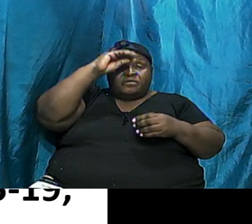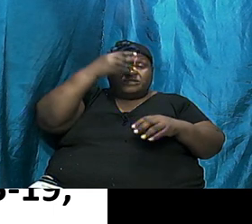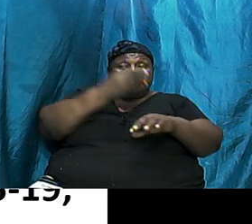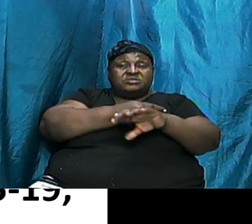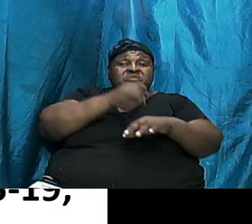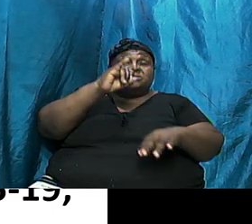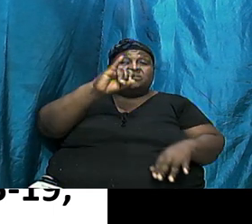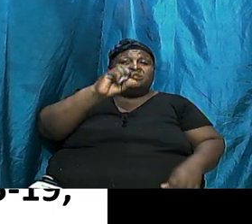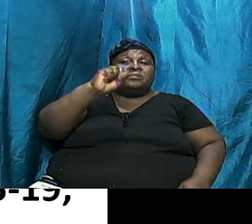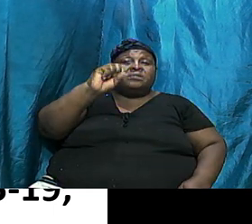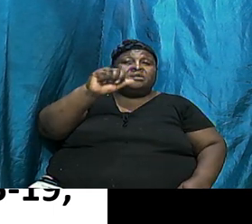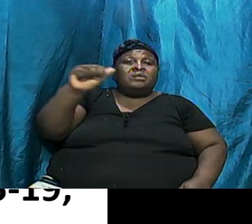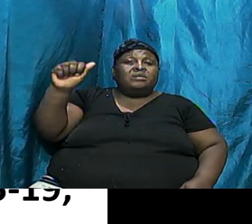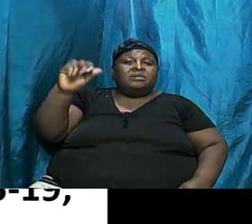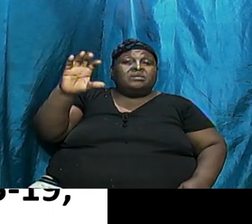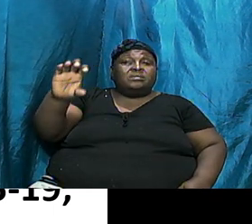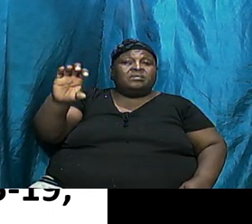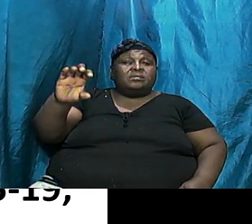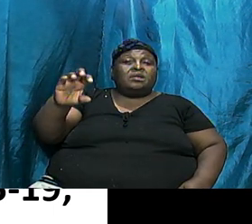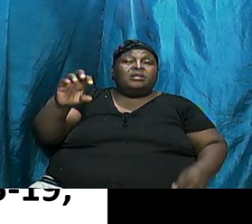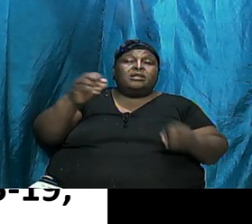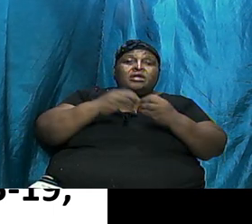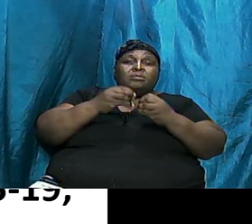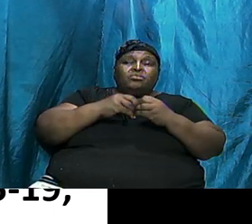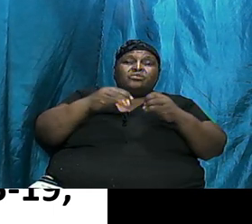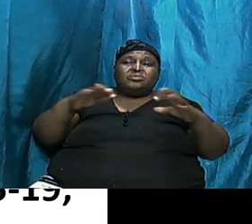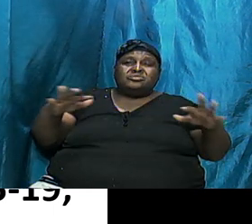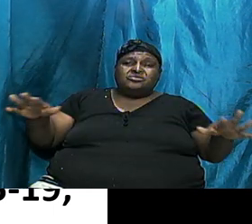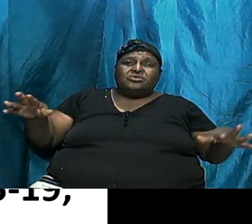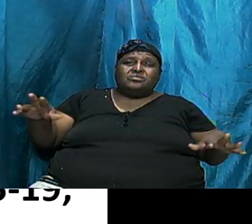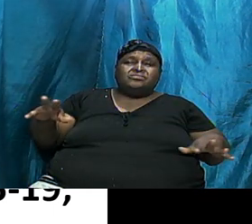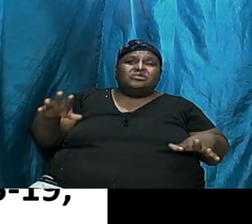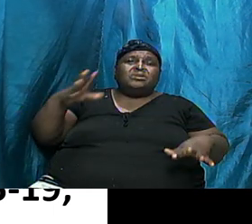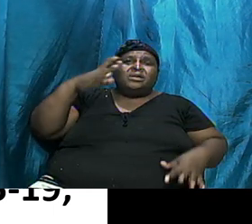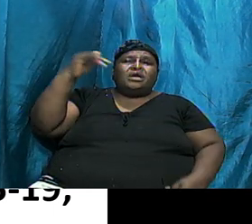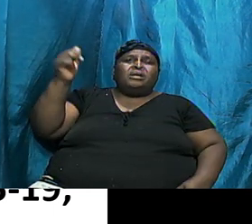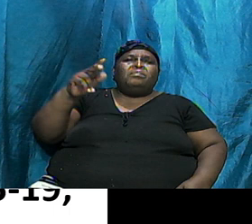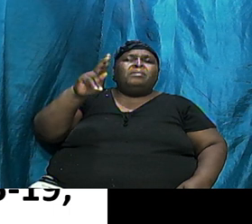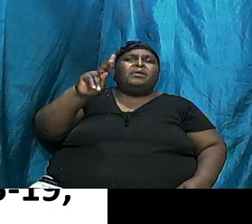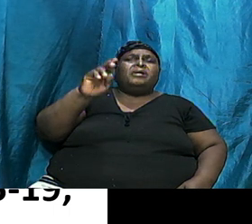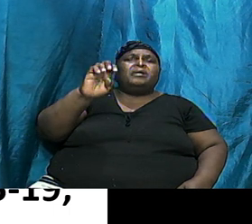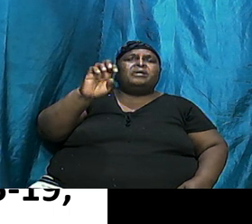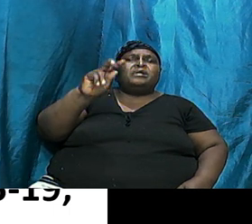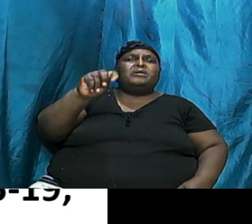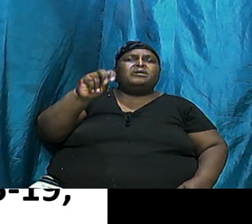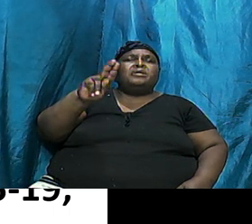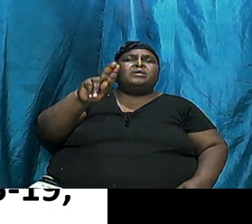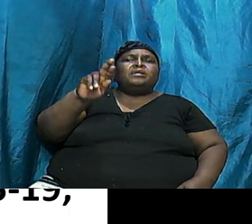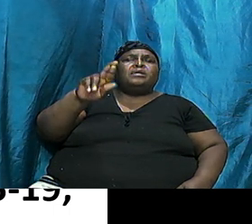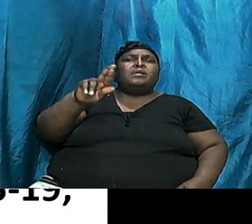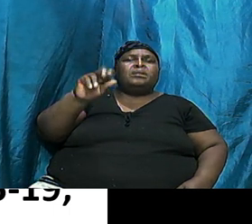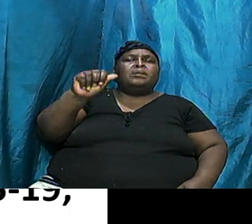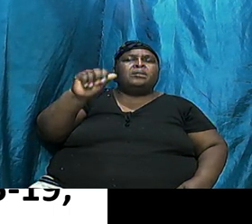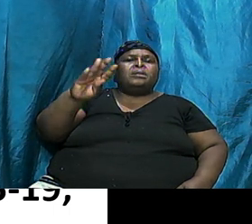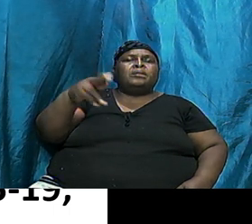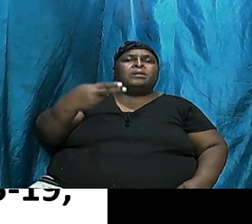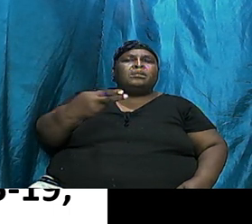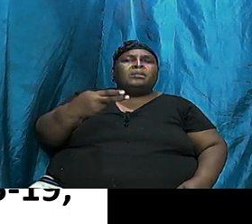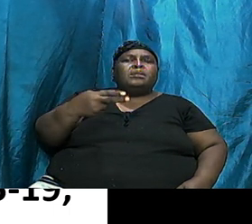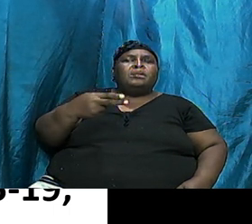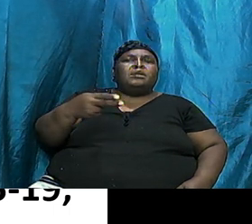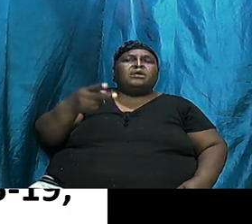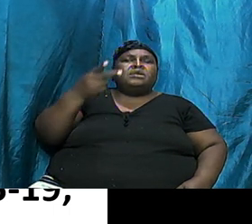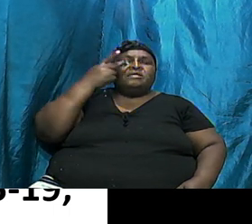See Having More Children By Keturah And Finally We See The Death